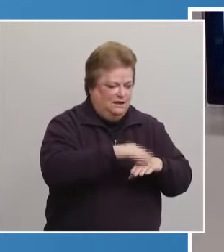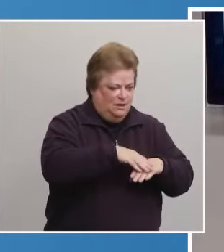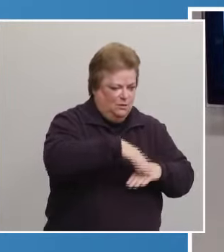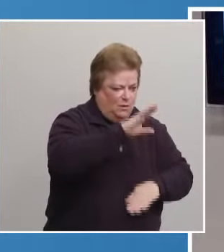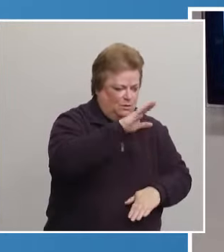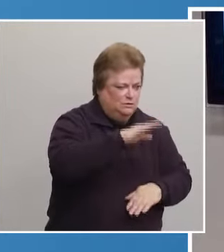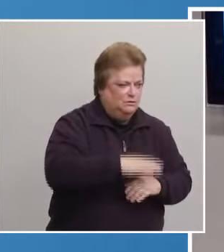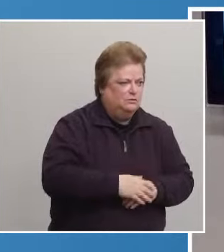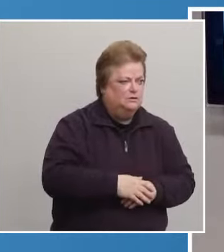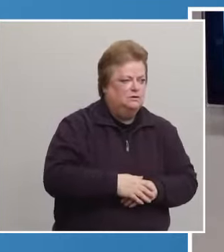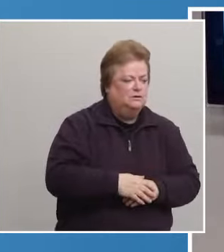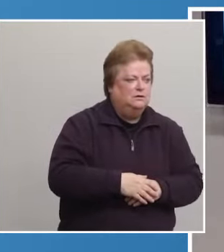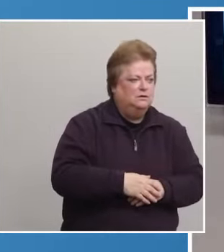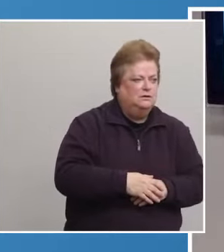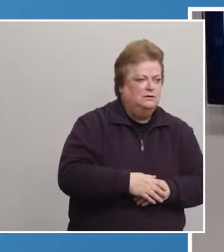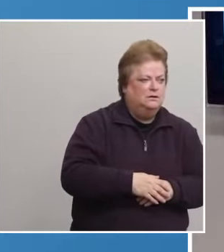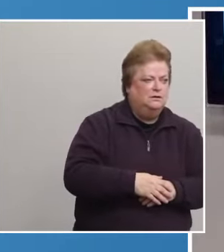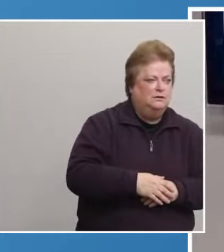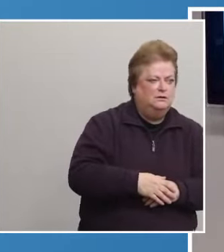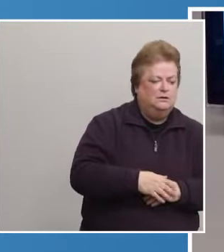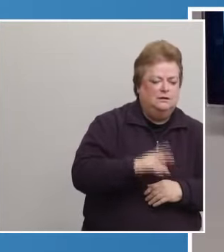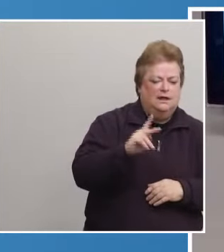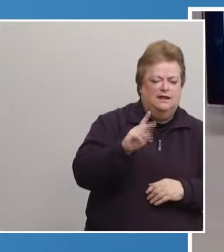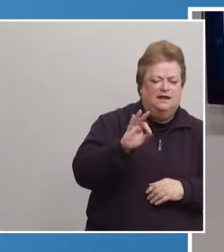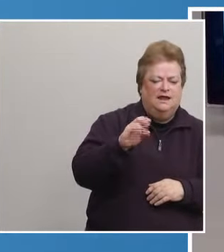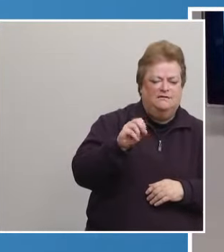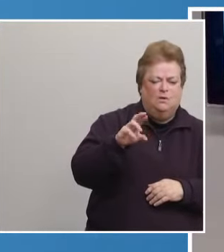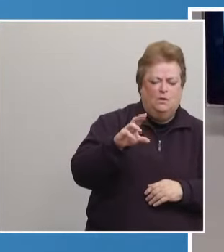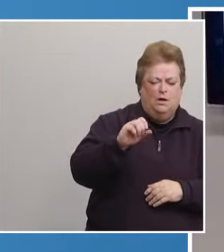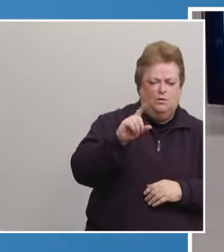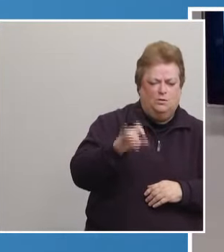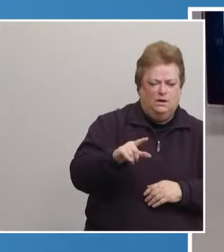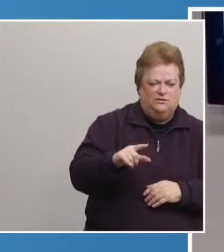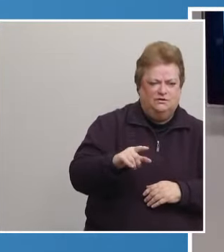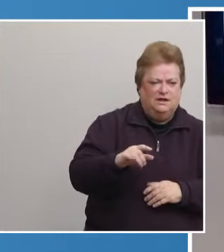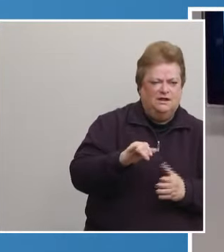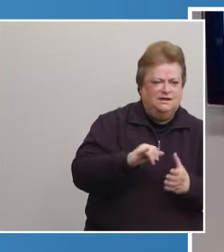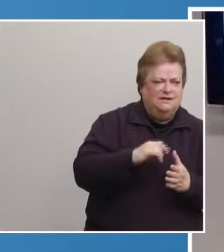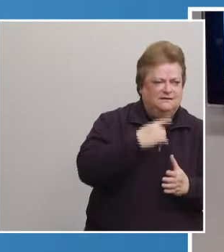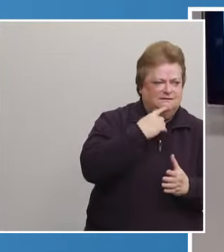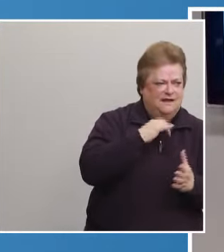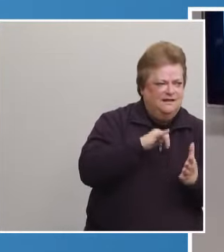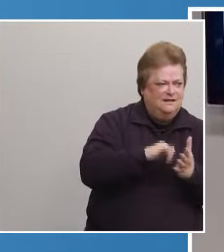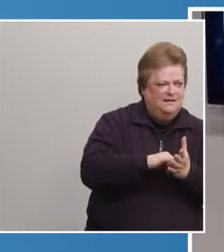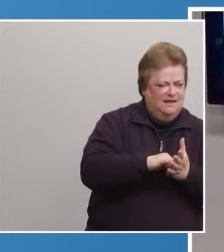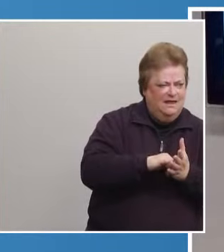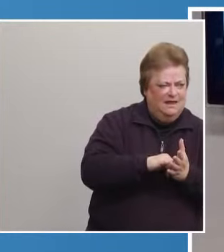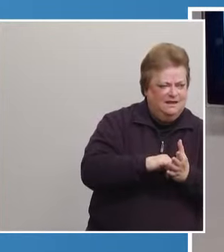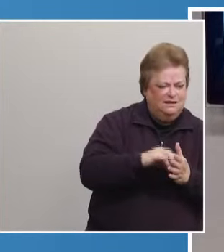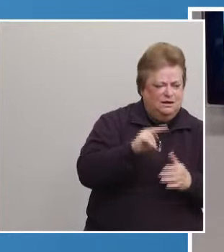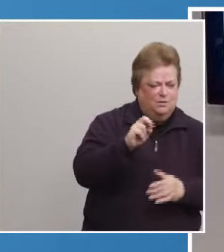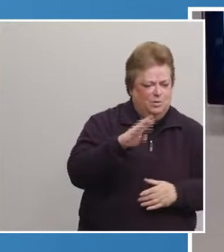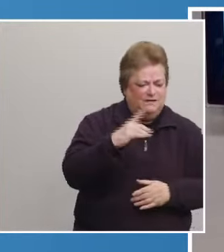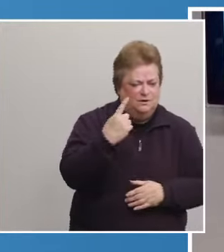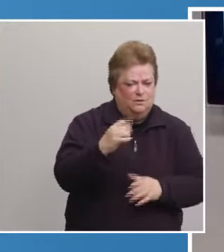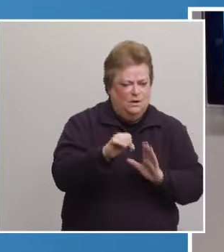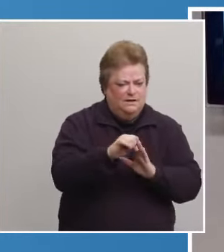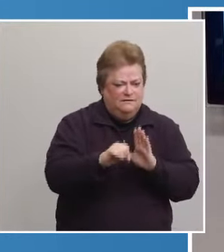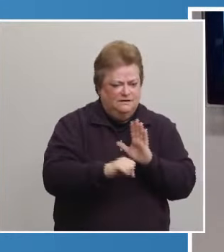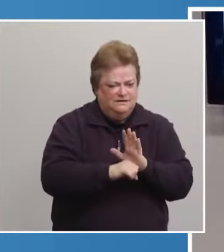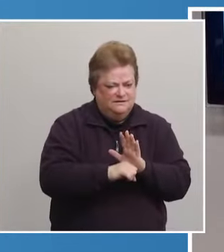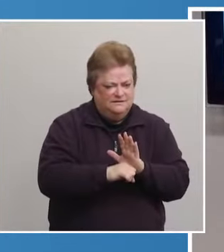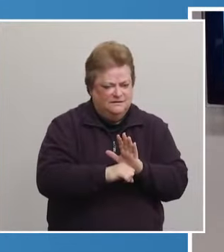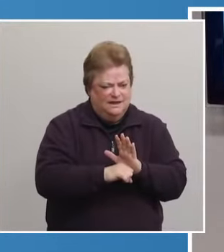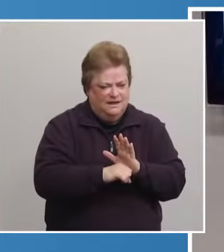Director Lopez, KFOR had a question. says, CNN this morning illustrated Nebraska as one of the states in which a virus